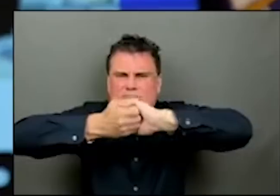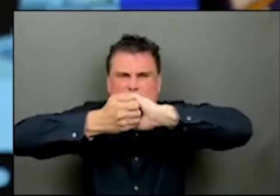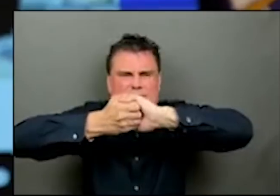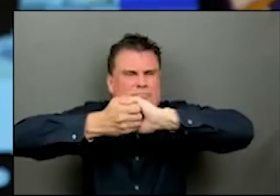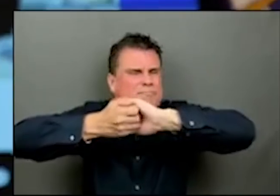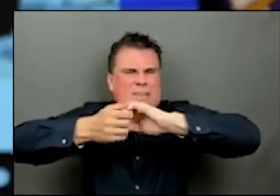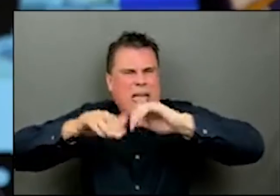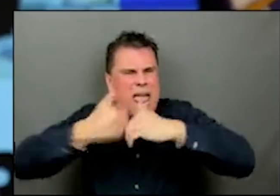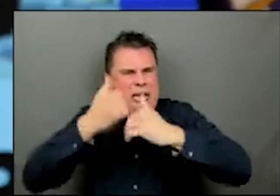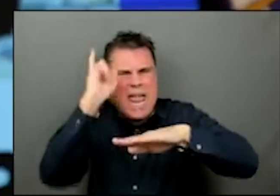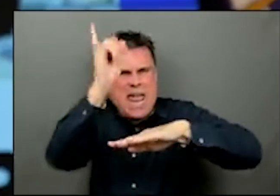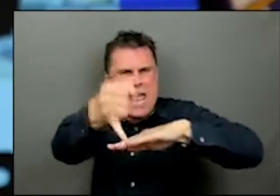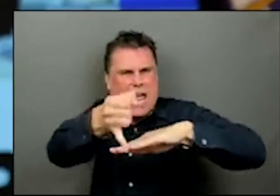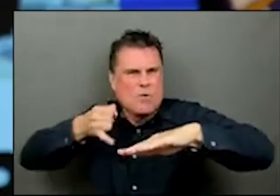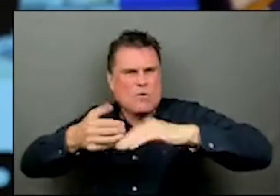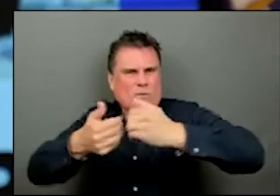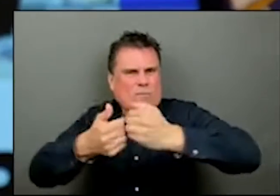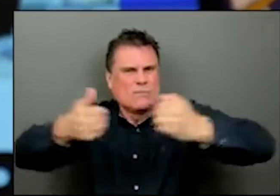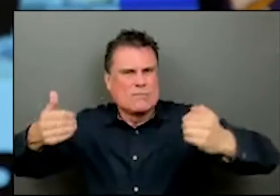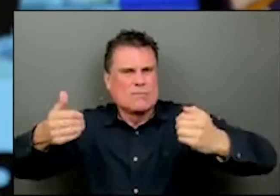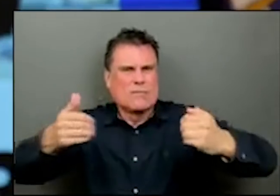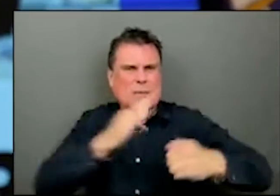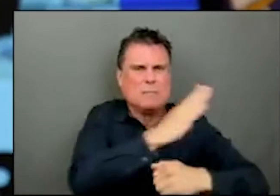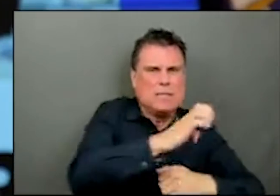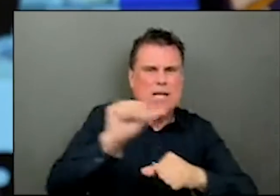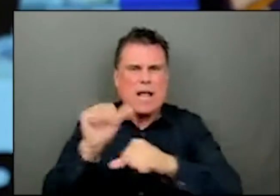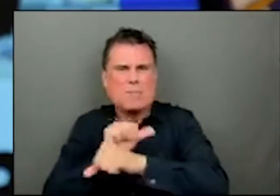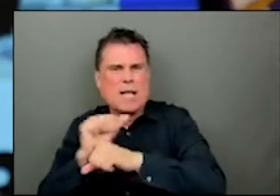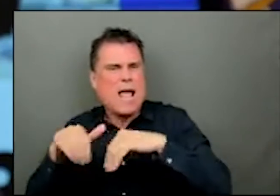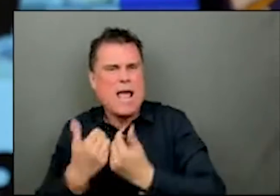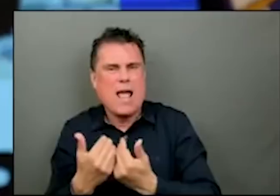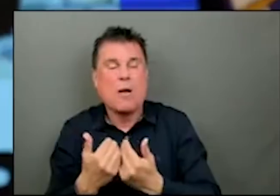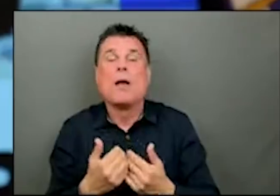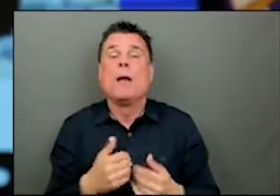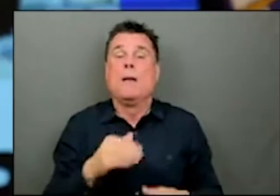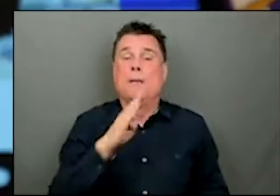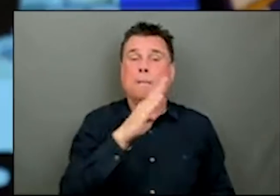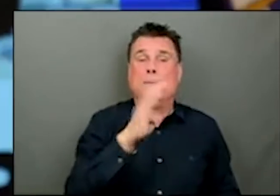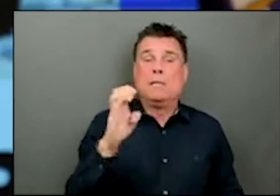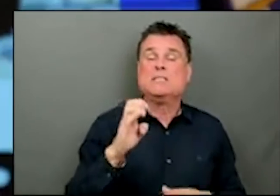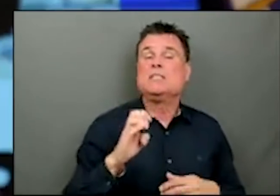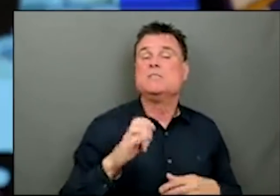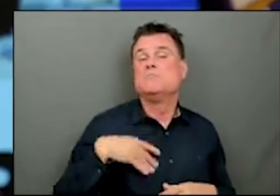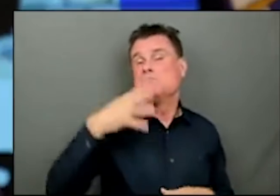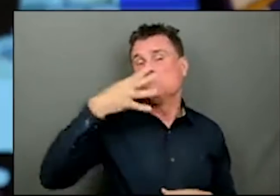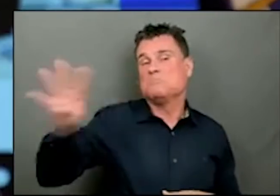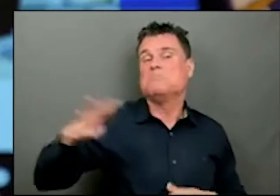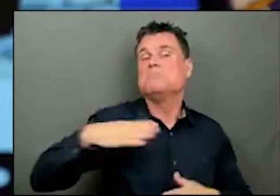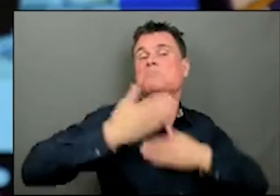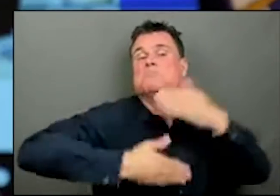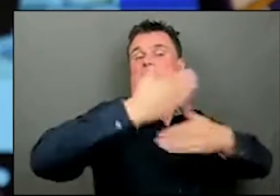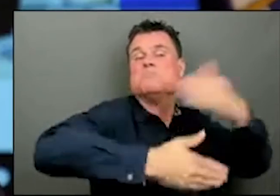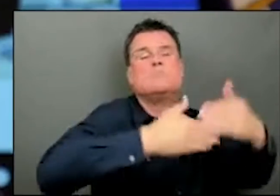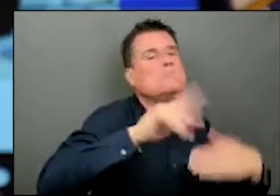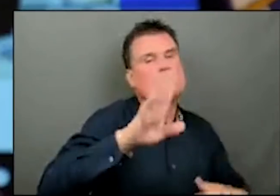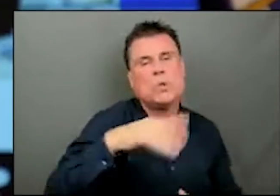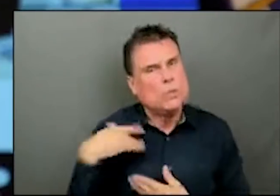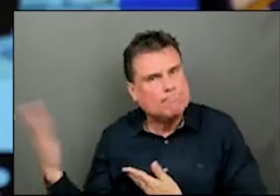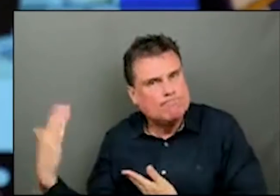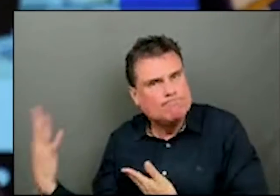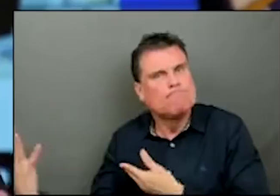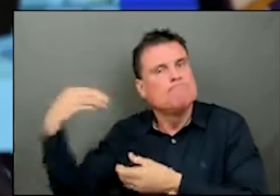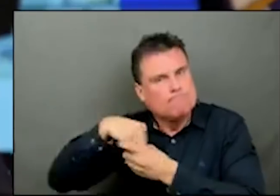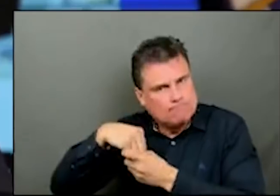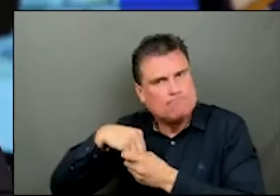British Columbia was not built to be exclusive. It was built to be inclusive. We have been doing everything we can to build